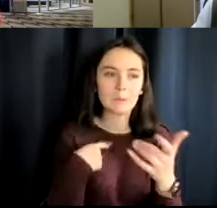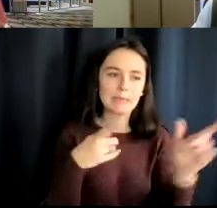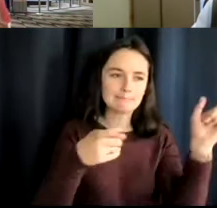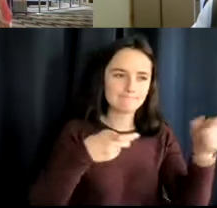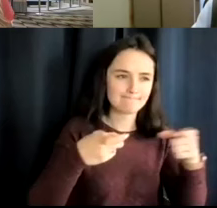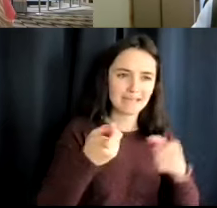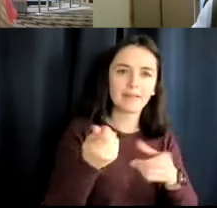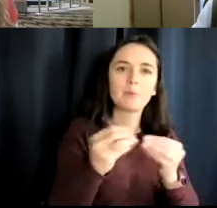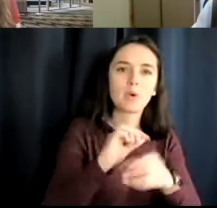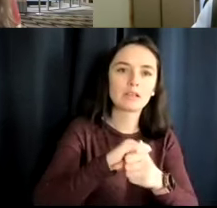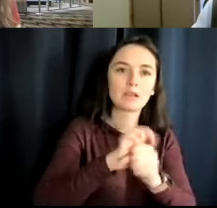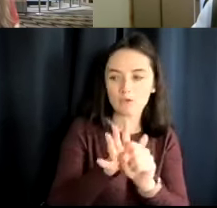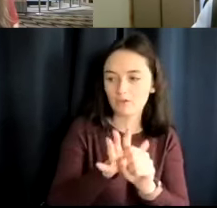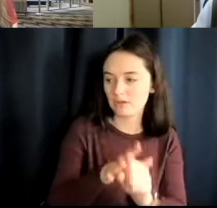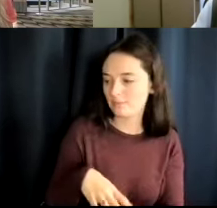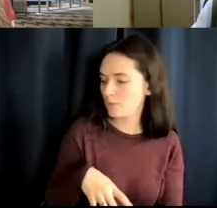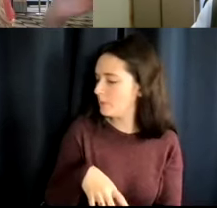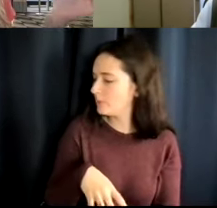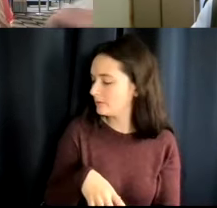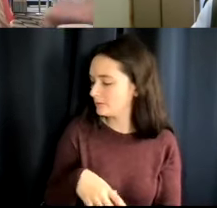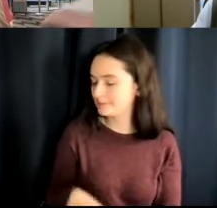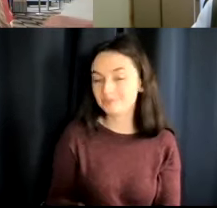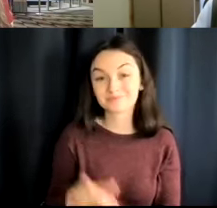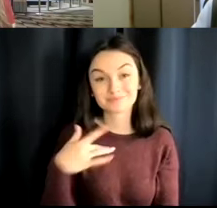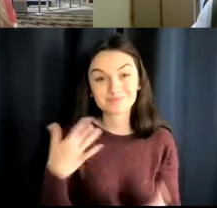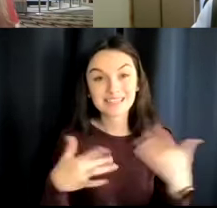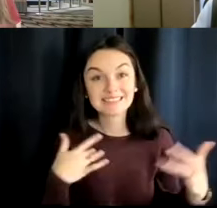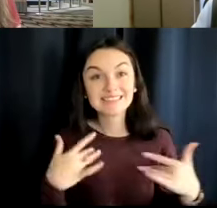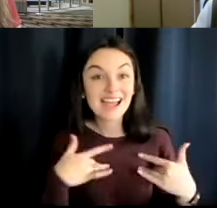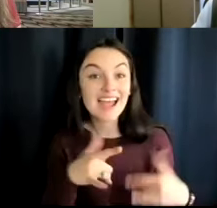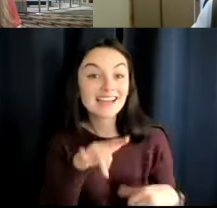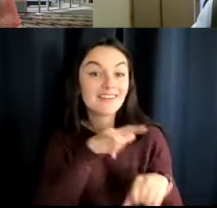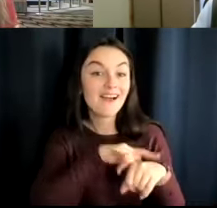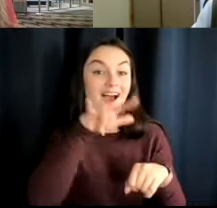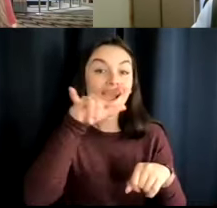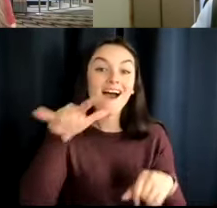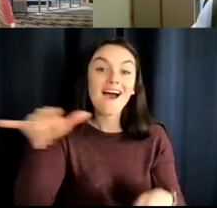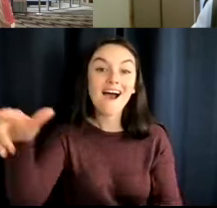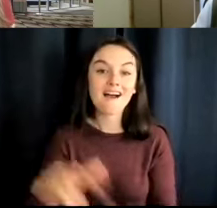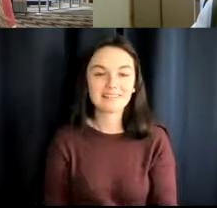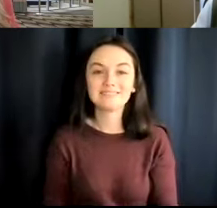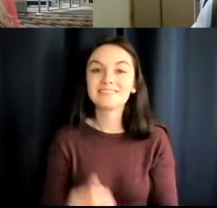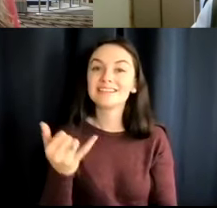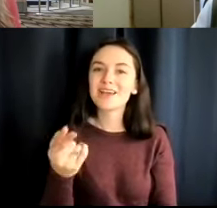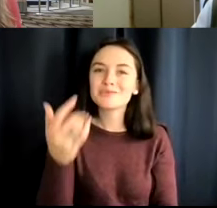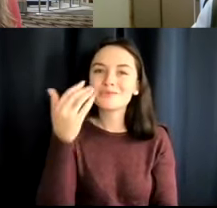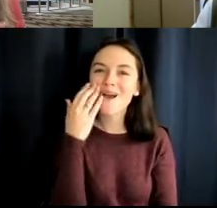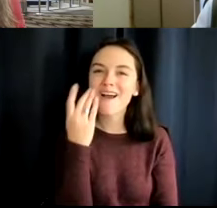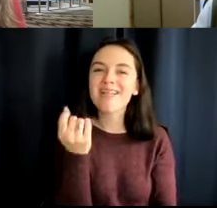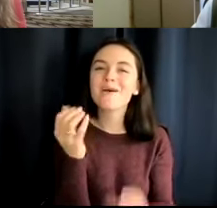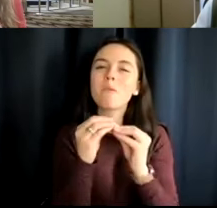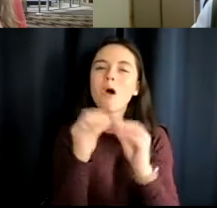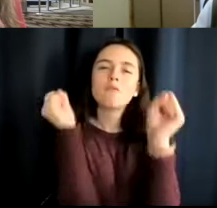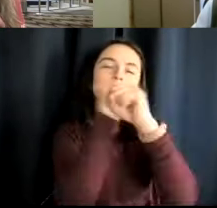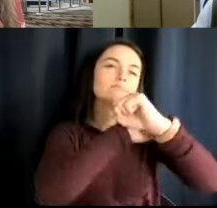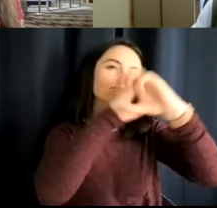So it'll be exciting to get on a plane and go somewhere. And now you know a little bit more about what to expect when you get